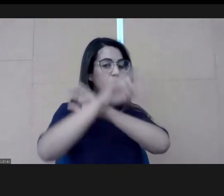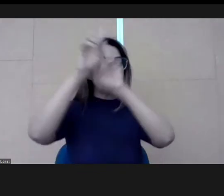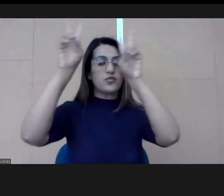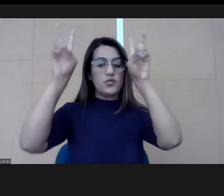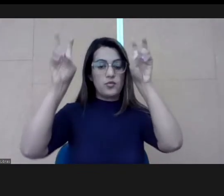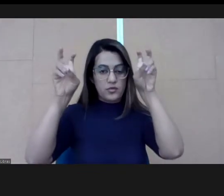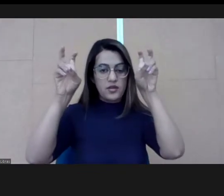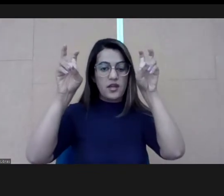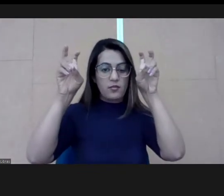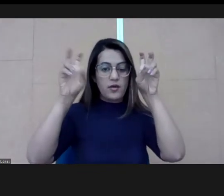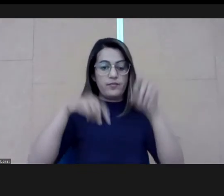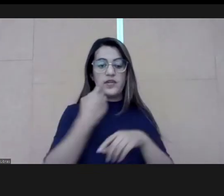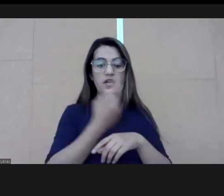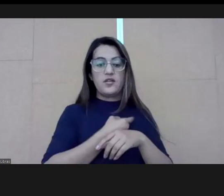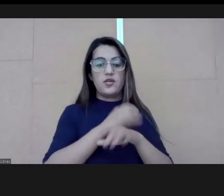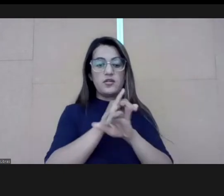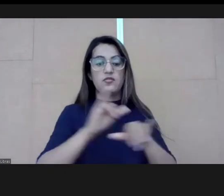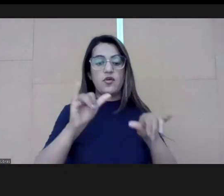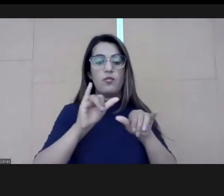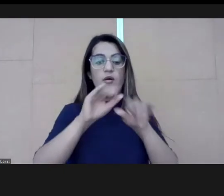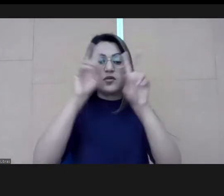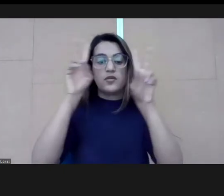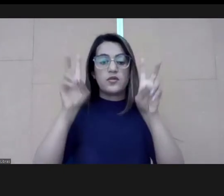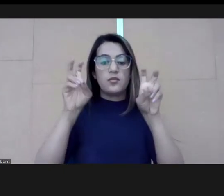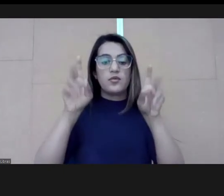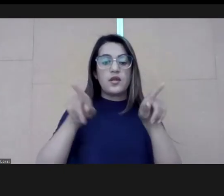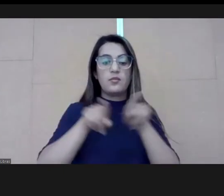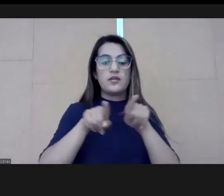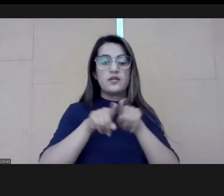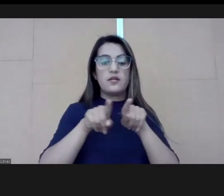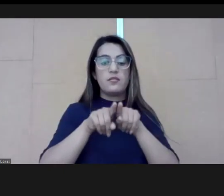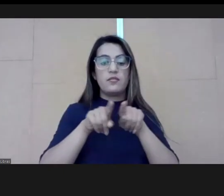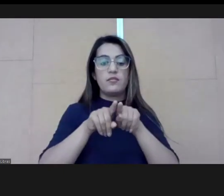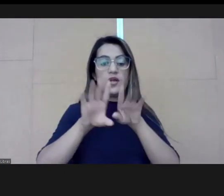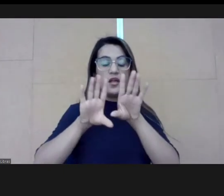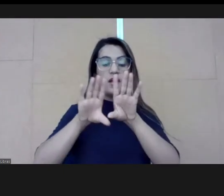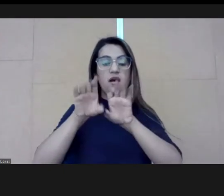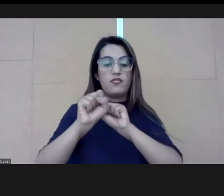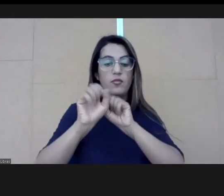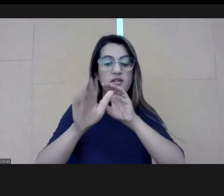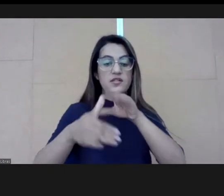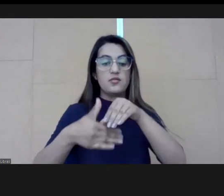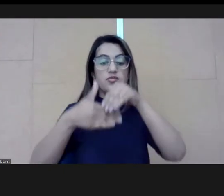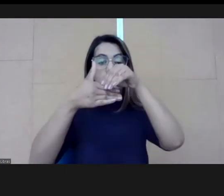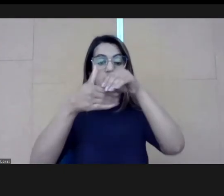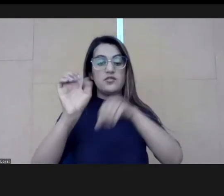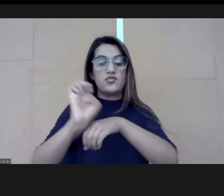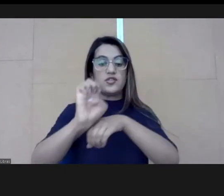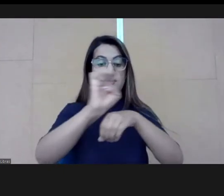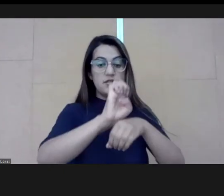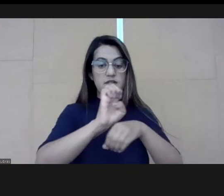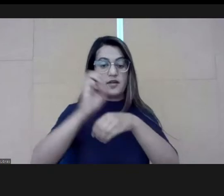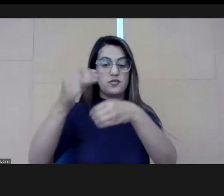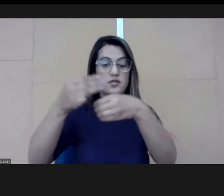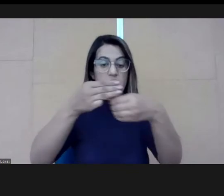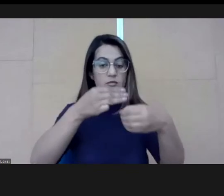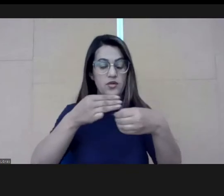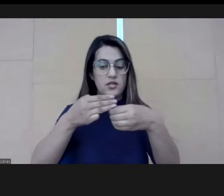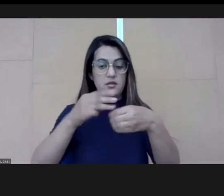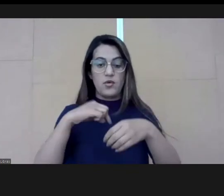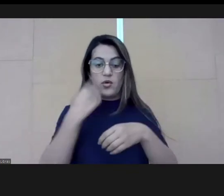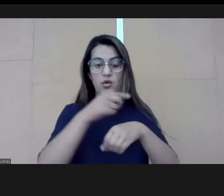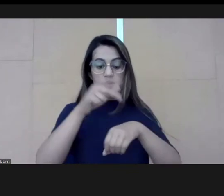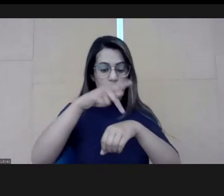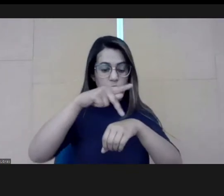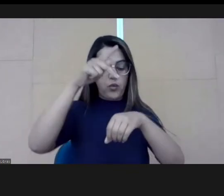reflections about this topic. And we talked about the importance to talk about the formation of the